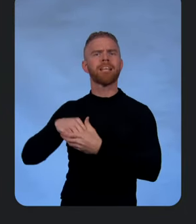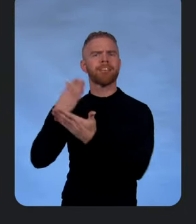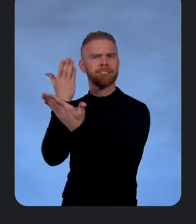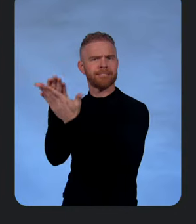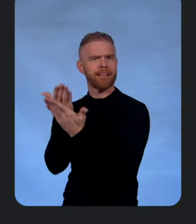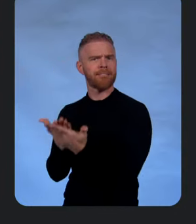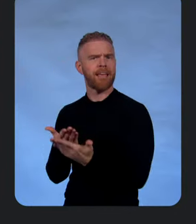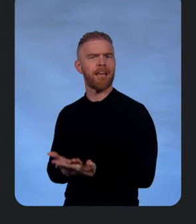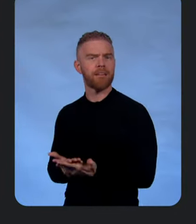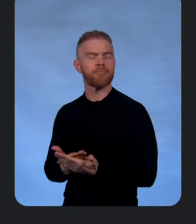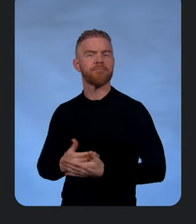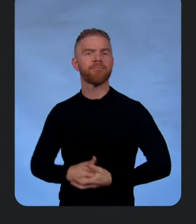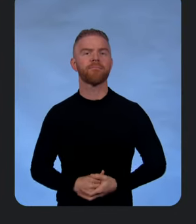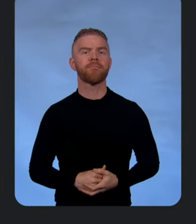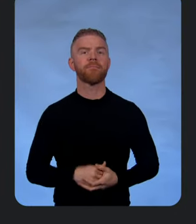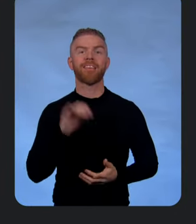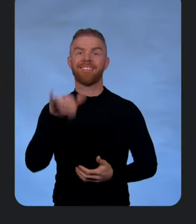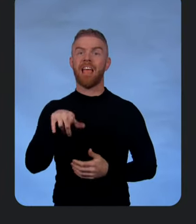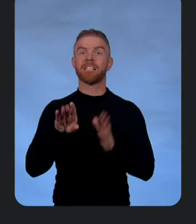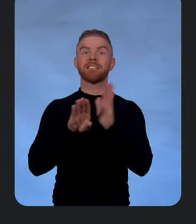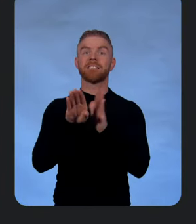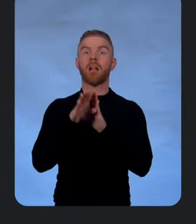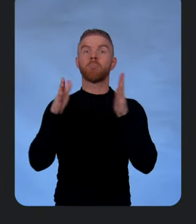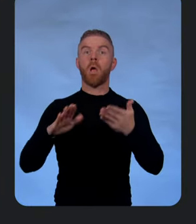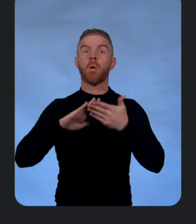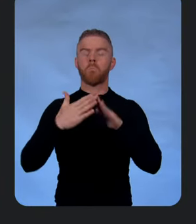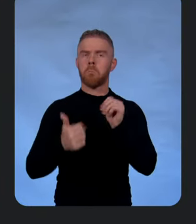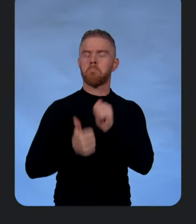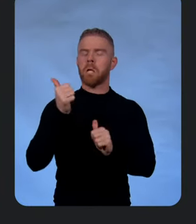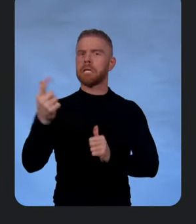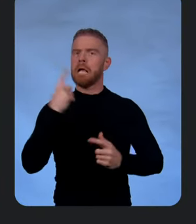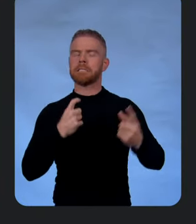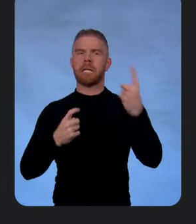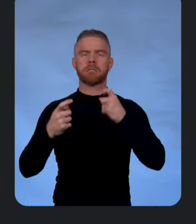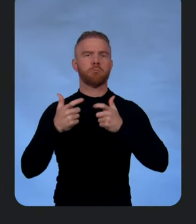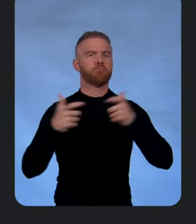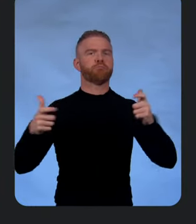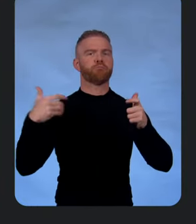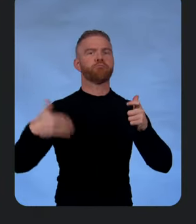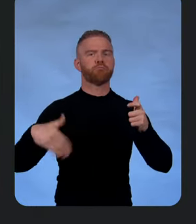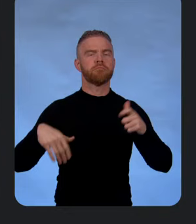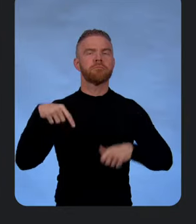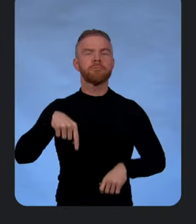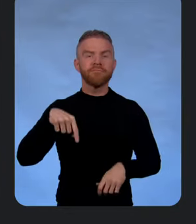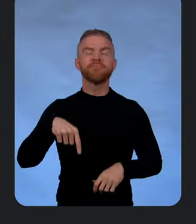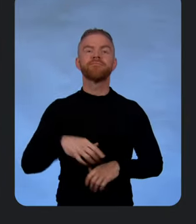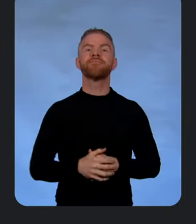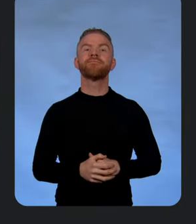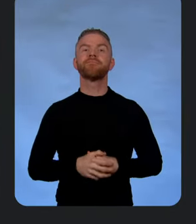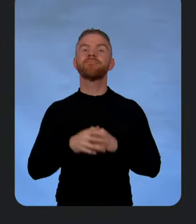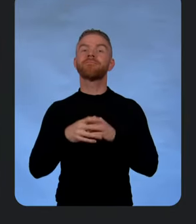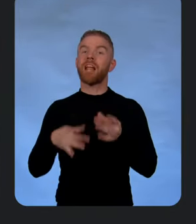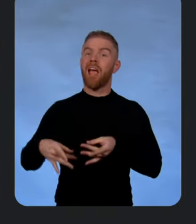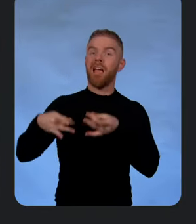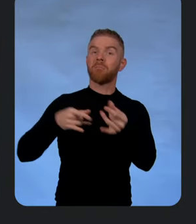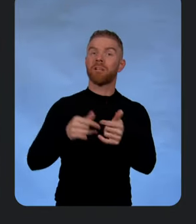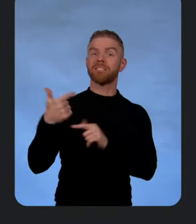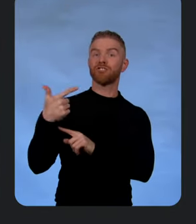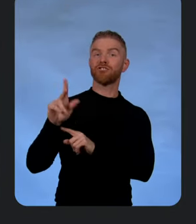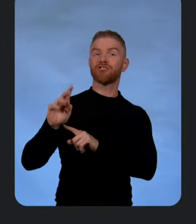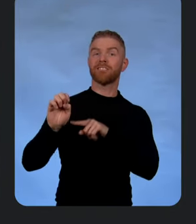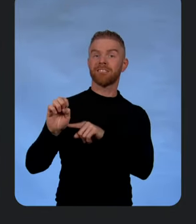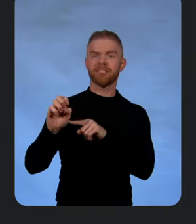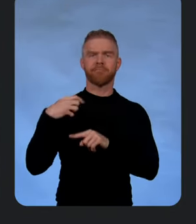This is definitely one of the largest asks by developers in our community. And for optimizing GKE, see that